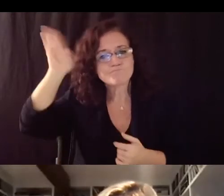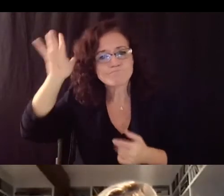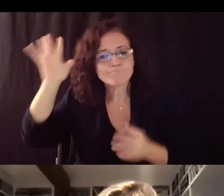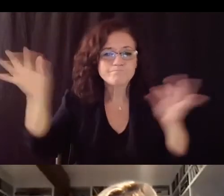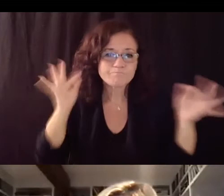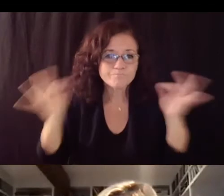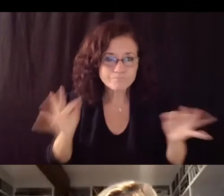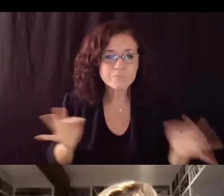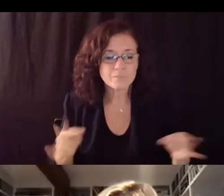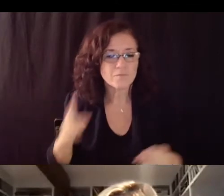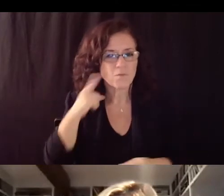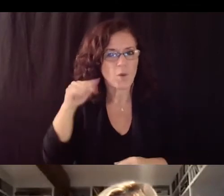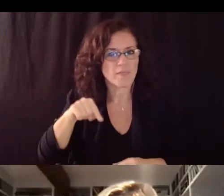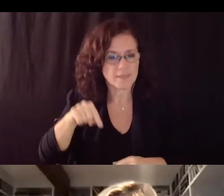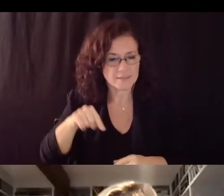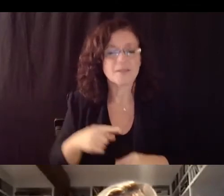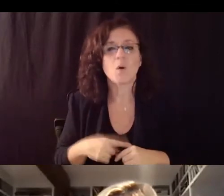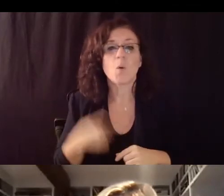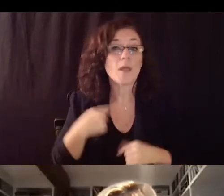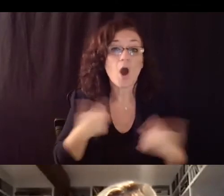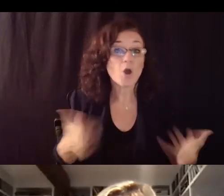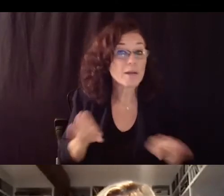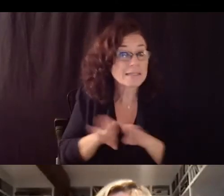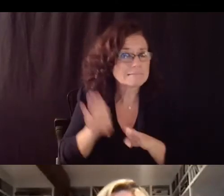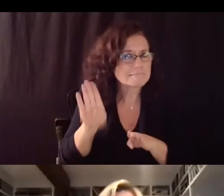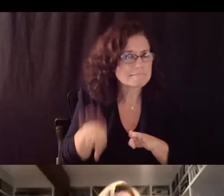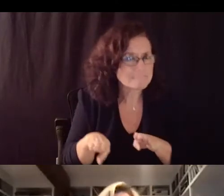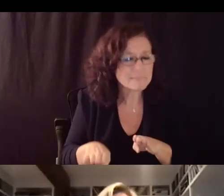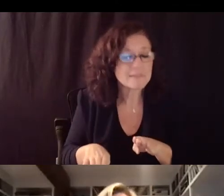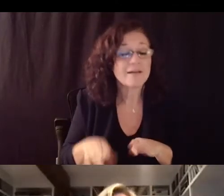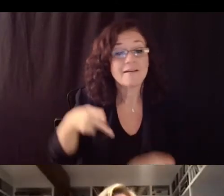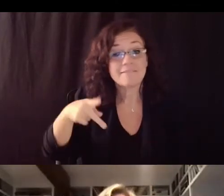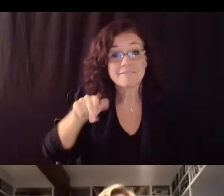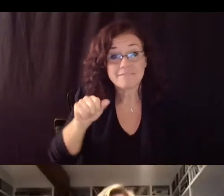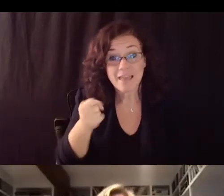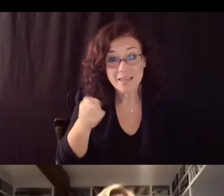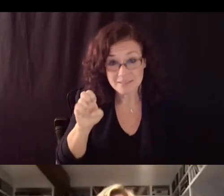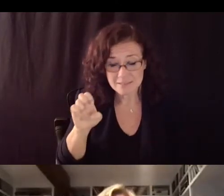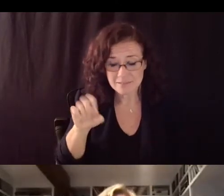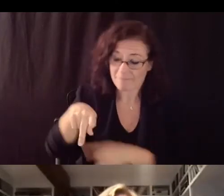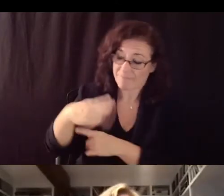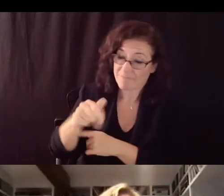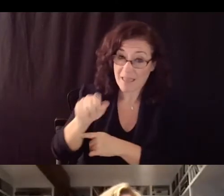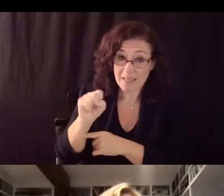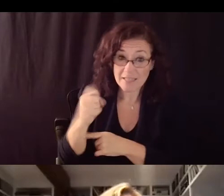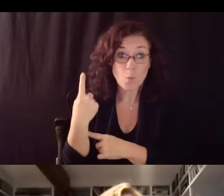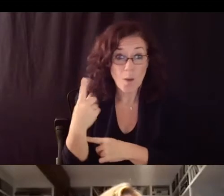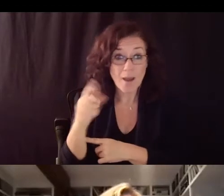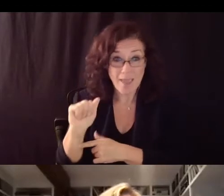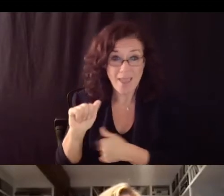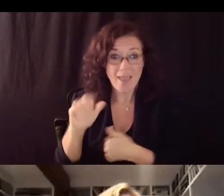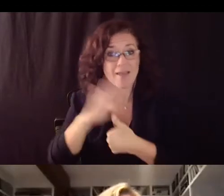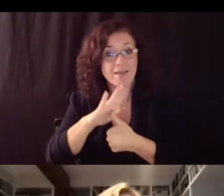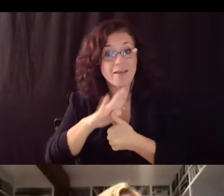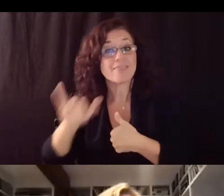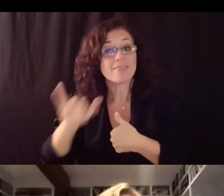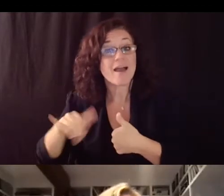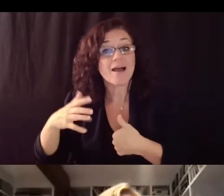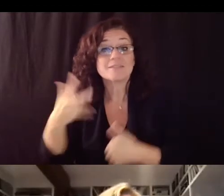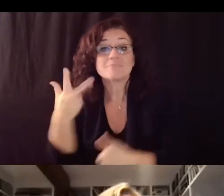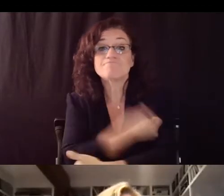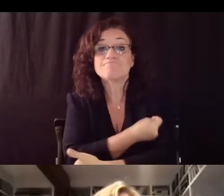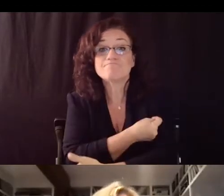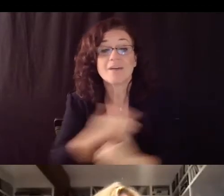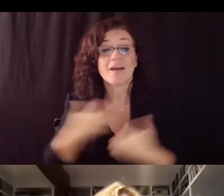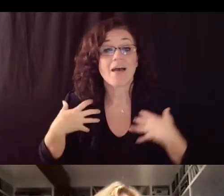were put forward the phase 1a are the current people getting vaccinated those are health care workers people who work directly